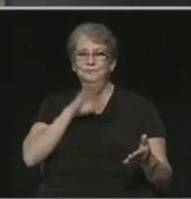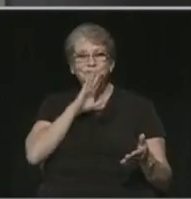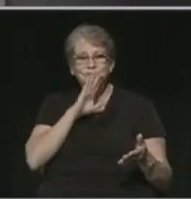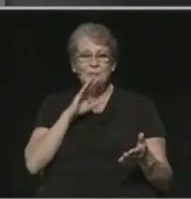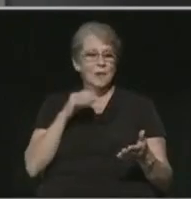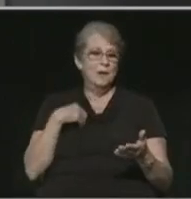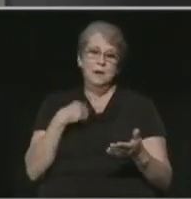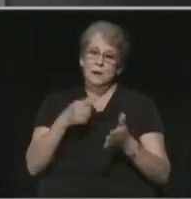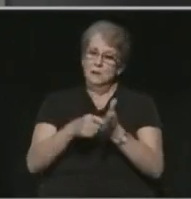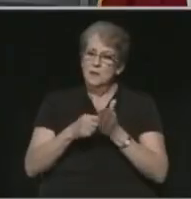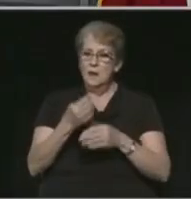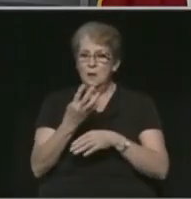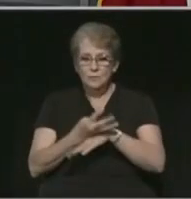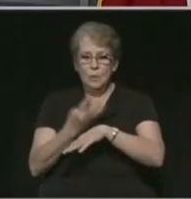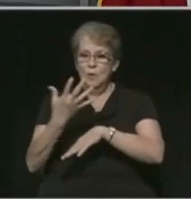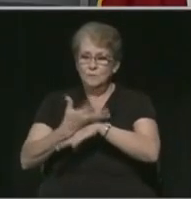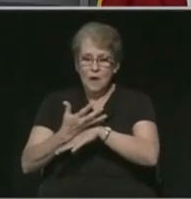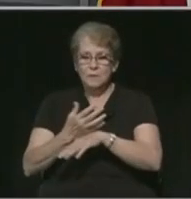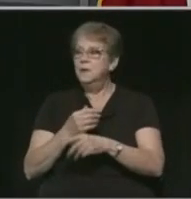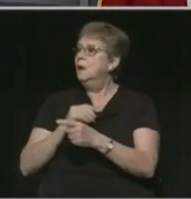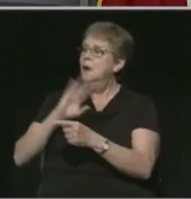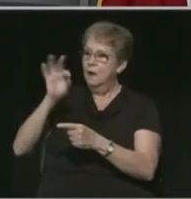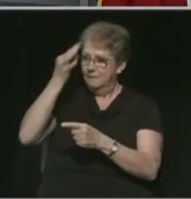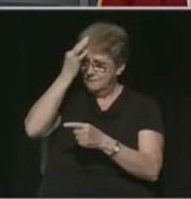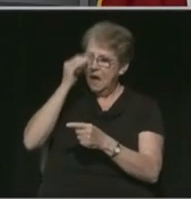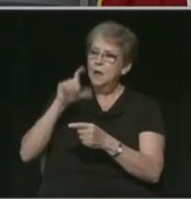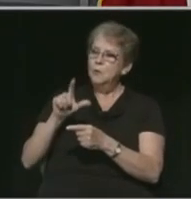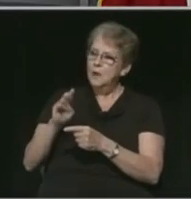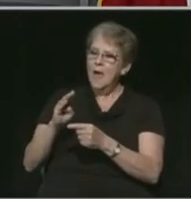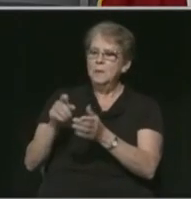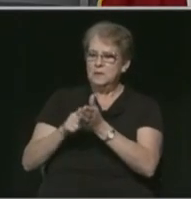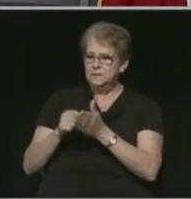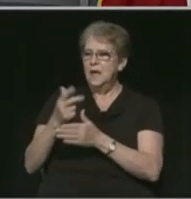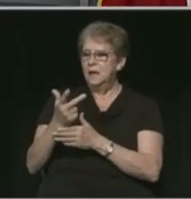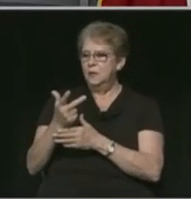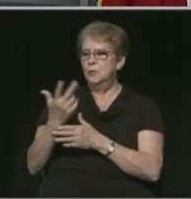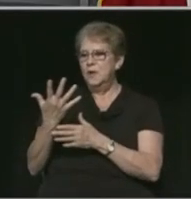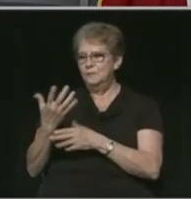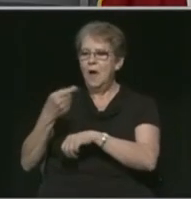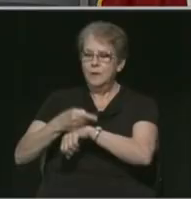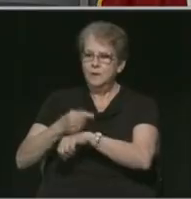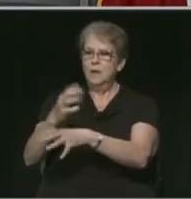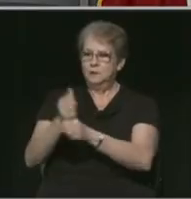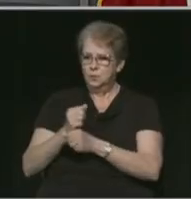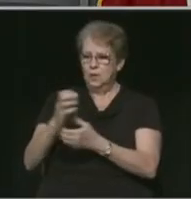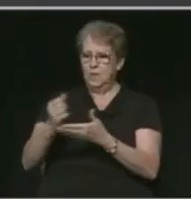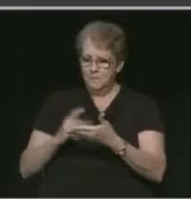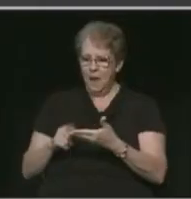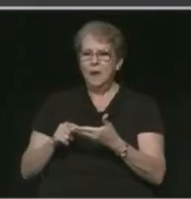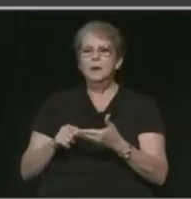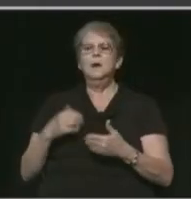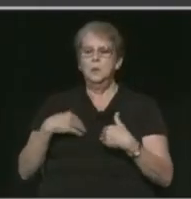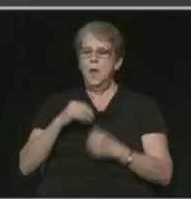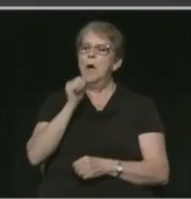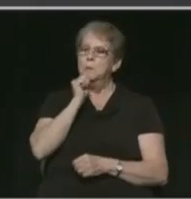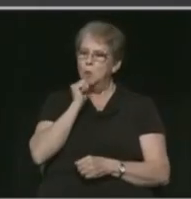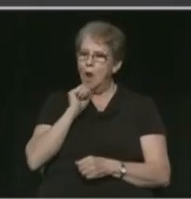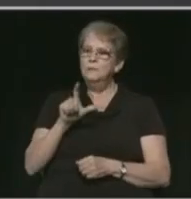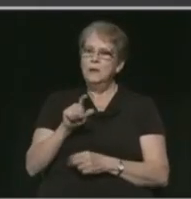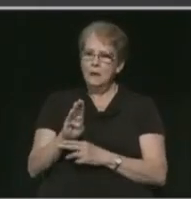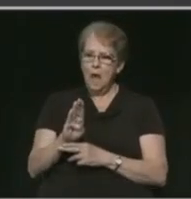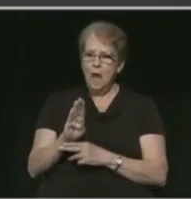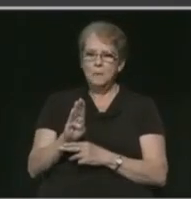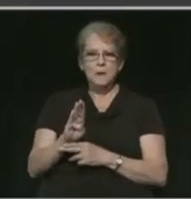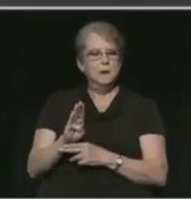four days, maybe five days? Federal labs are taking three to five days. We have private labs in which